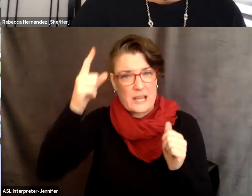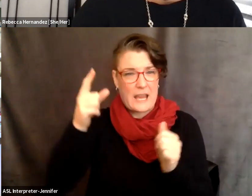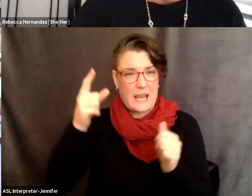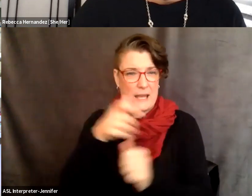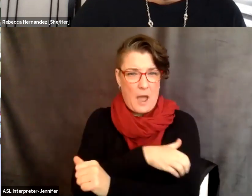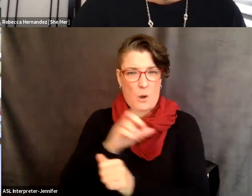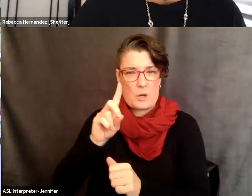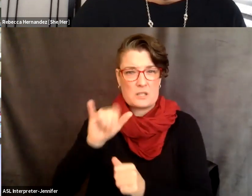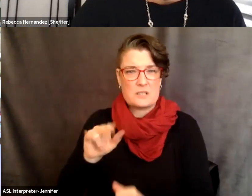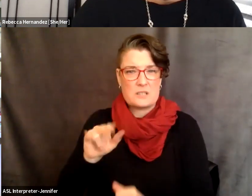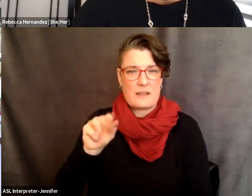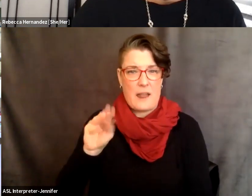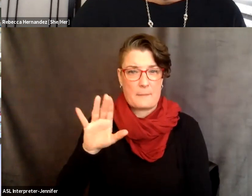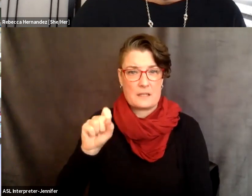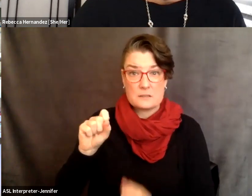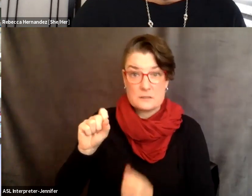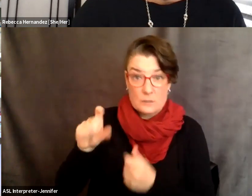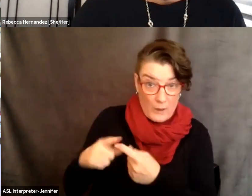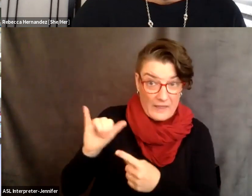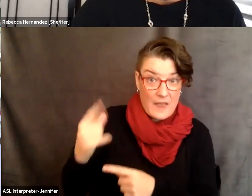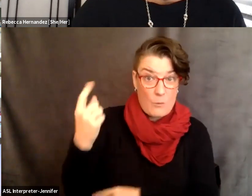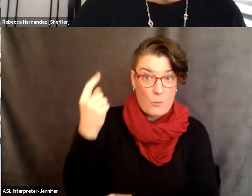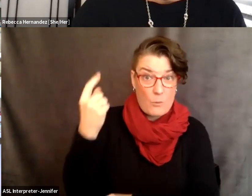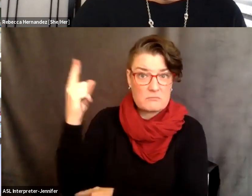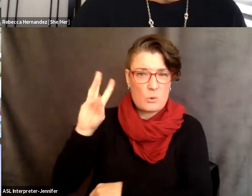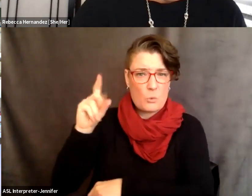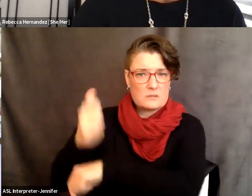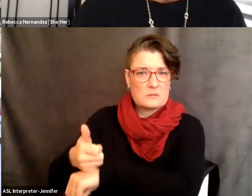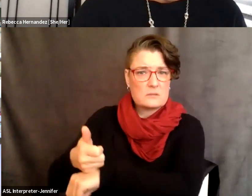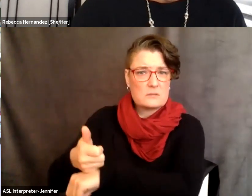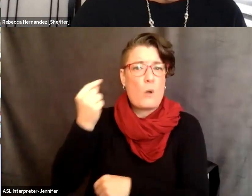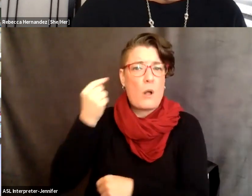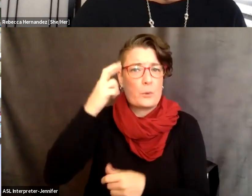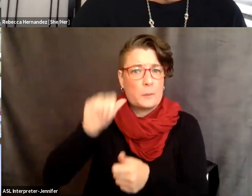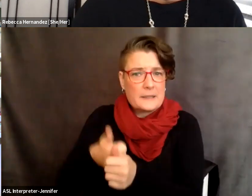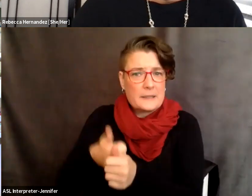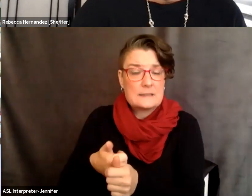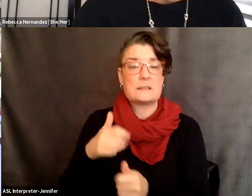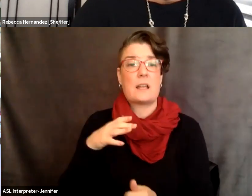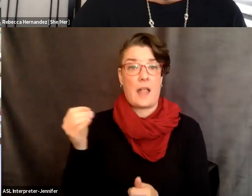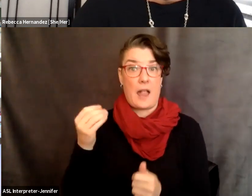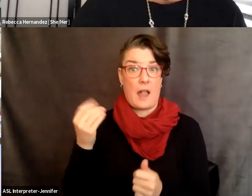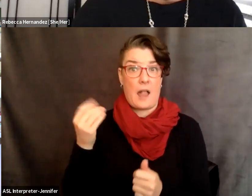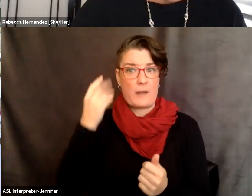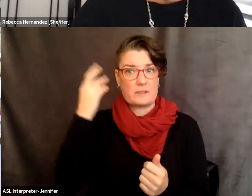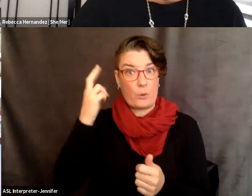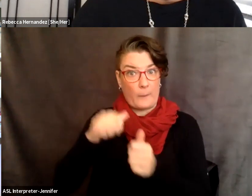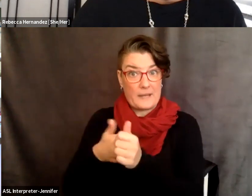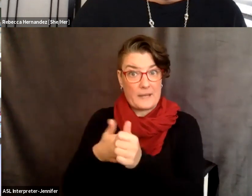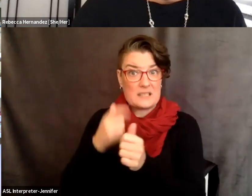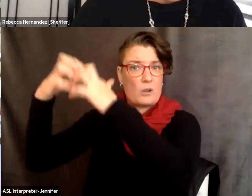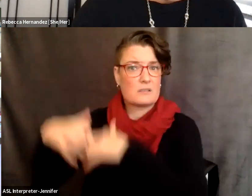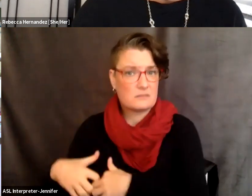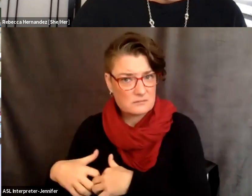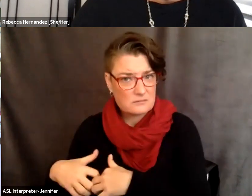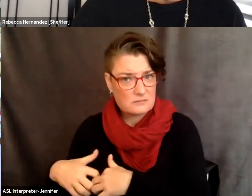certain monuments were erected, the purposes they served. Um, and by extension, the purposes that taking them down might serve. Um,